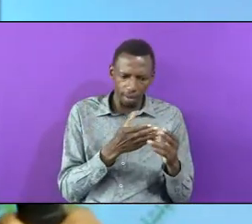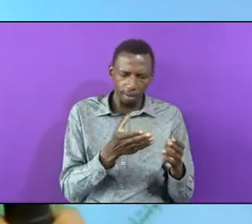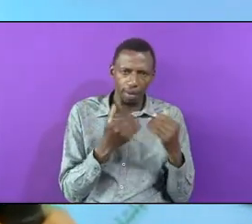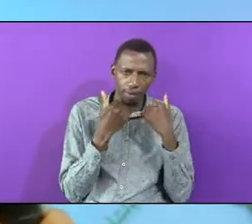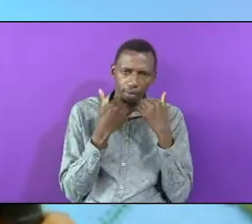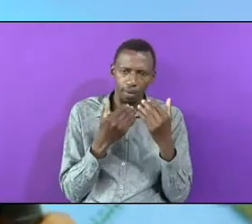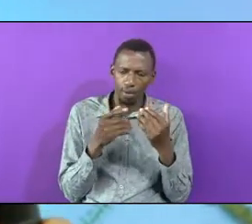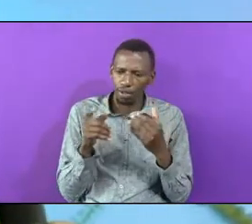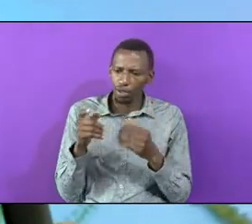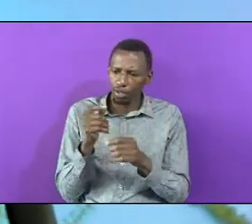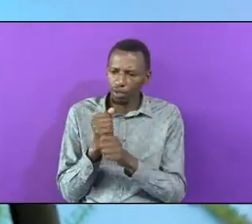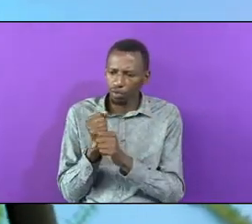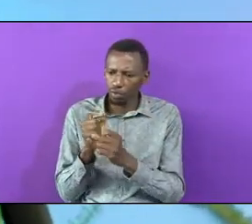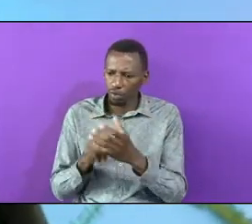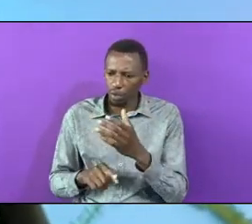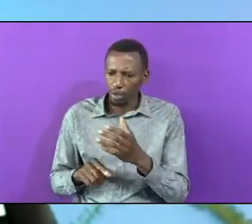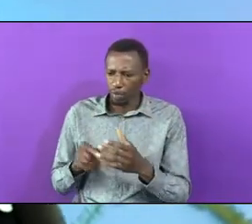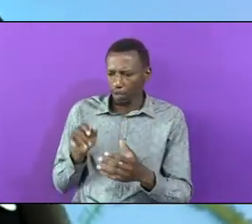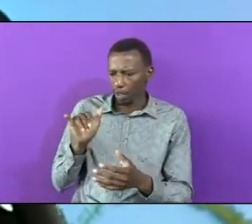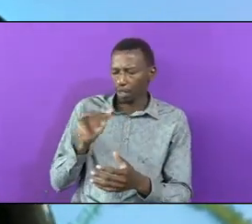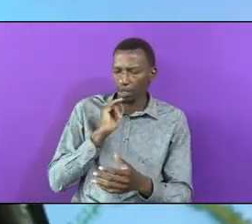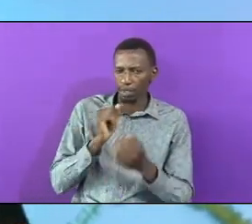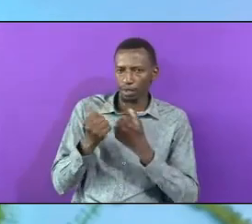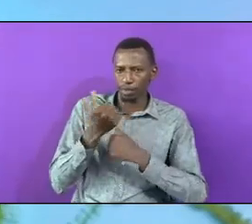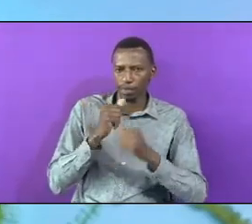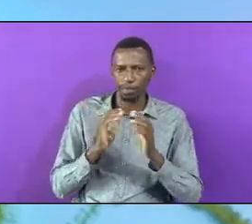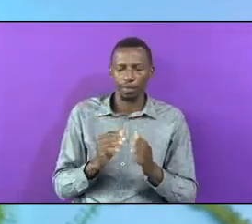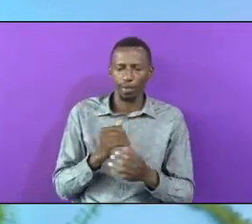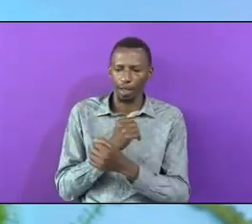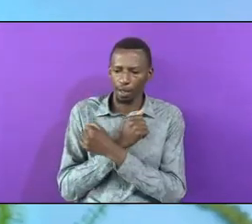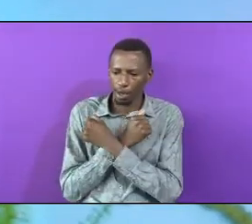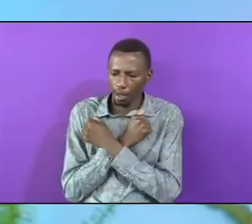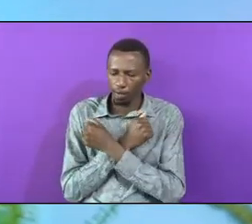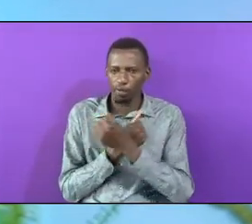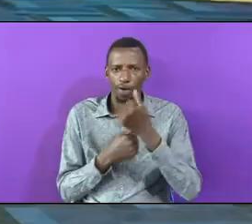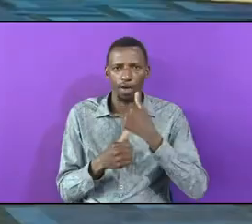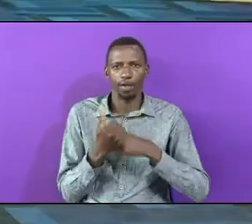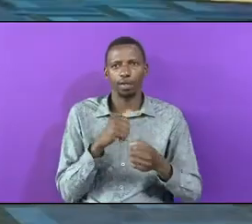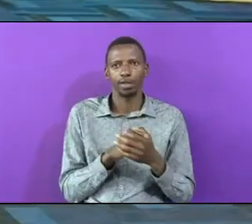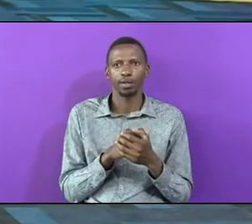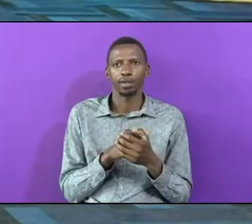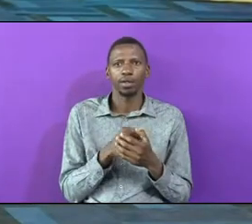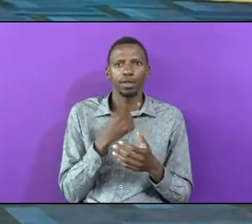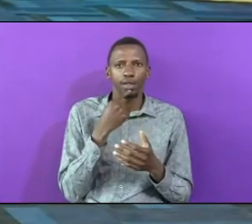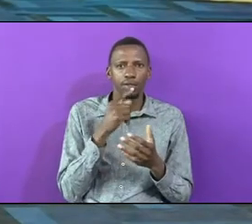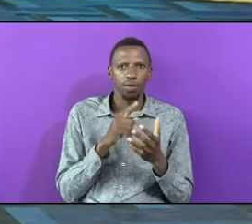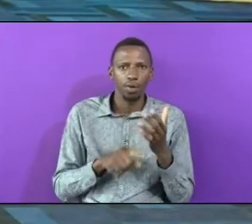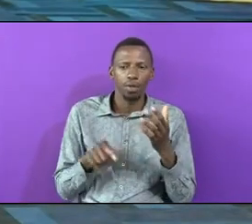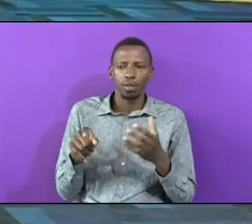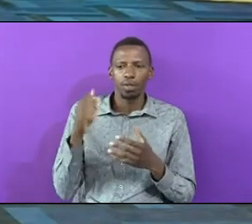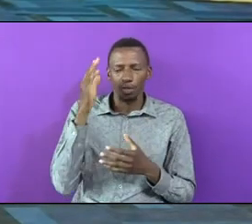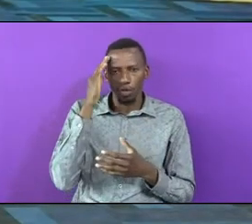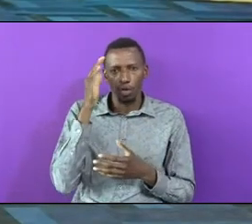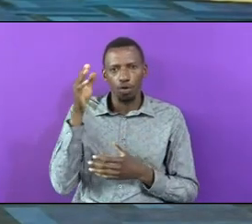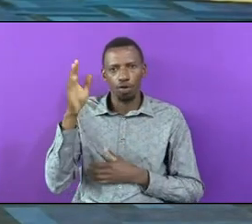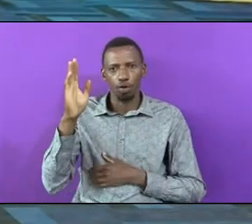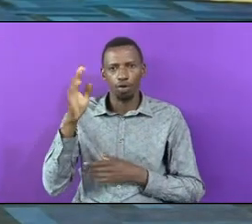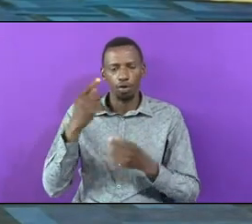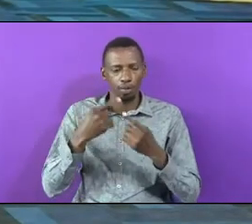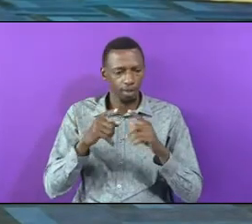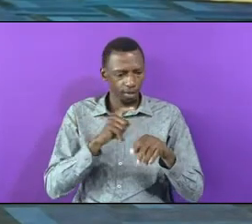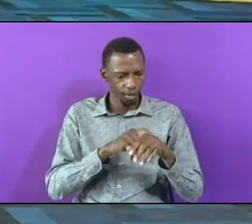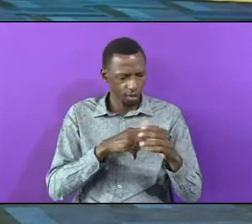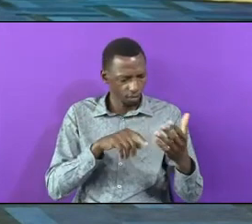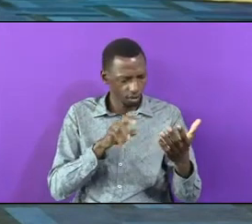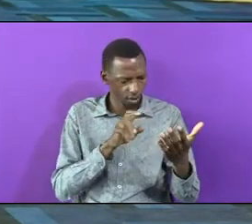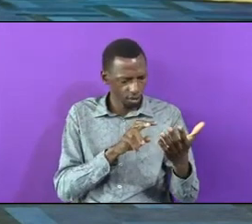She Loves Acting Before The Congregator Saying That He Knows God Yet When We Check The